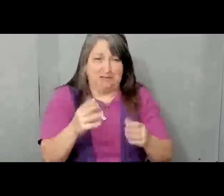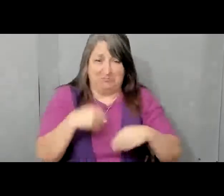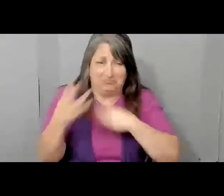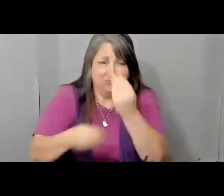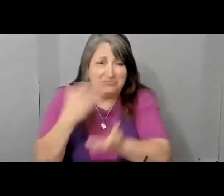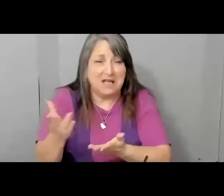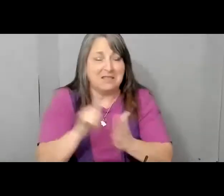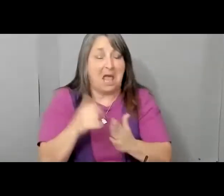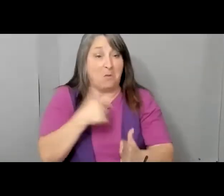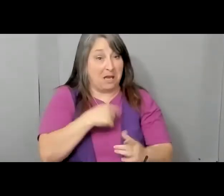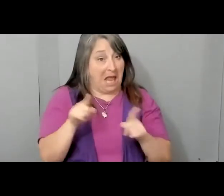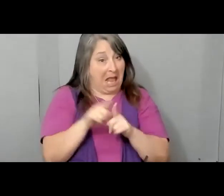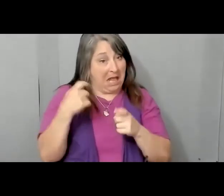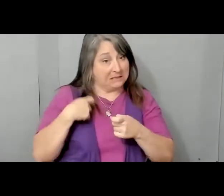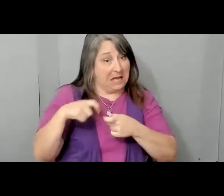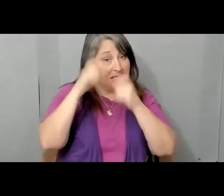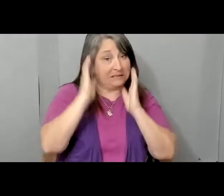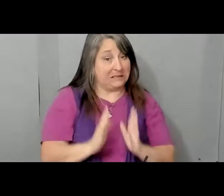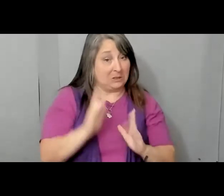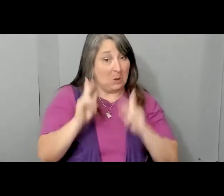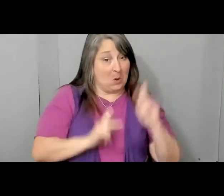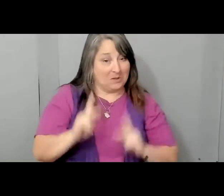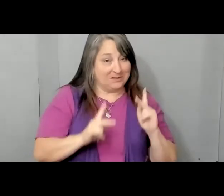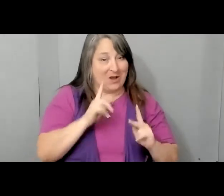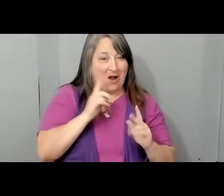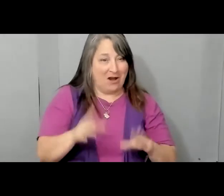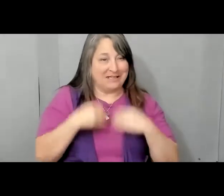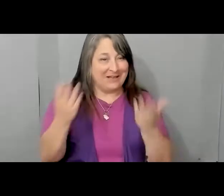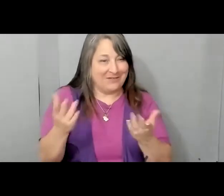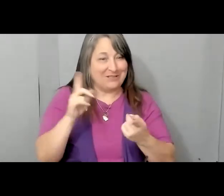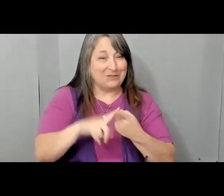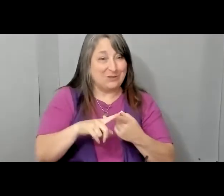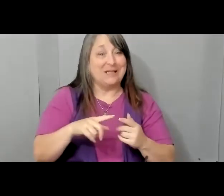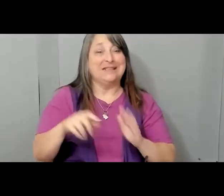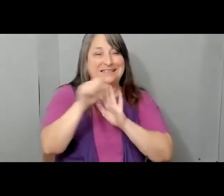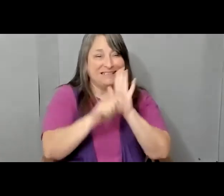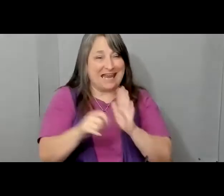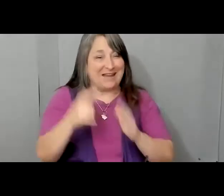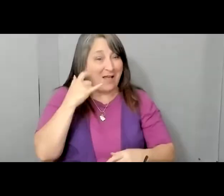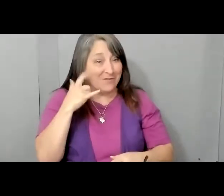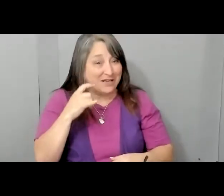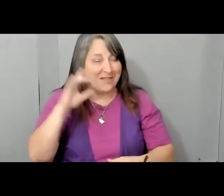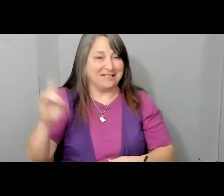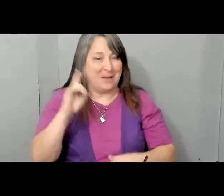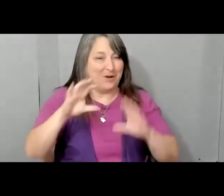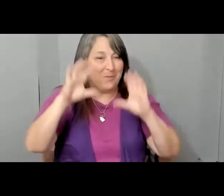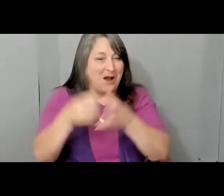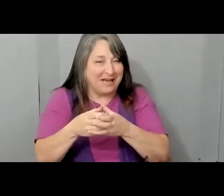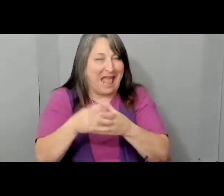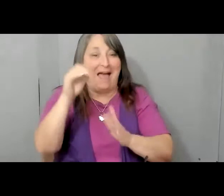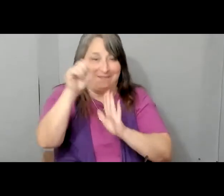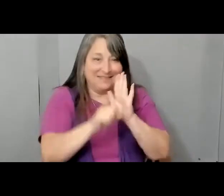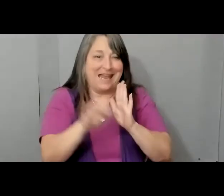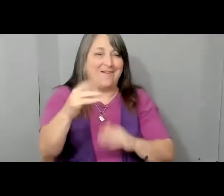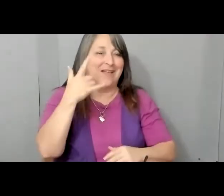are making to the Democratic Party, to the state of California, and to the entire country. Muchísimas gracias. Thank you very much.